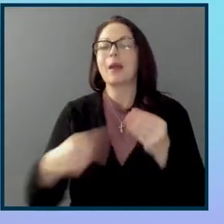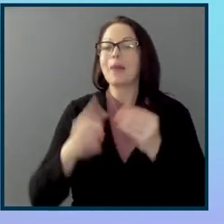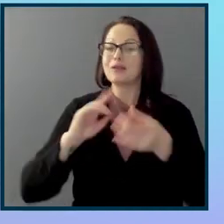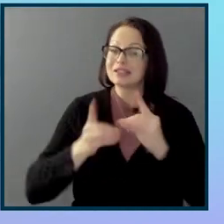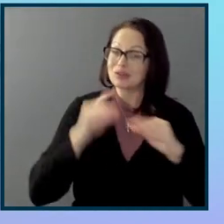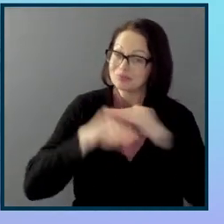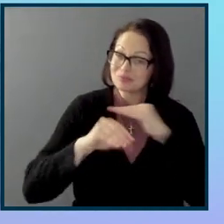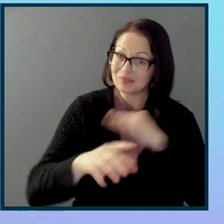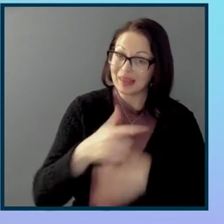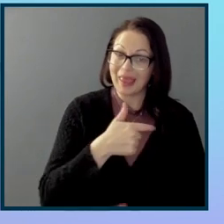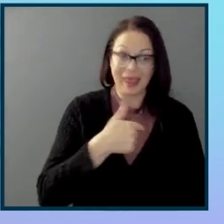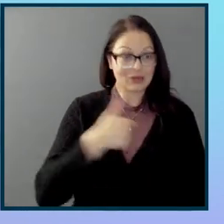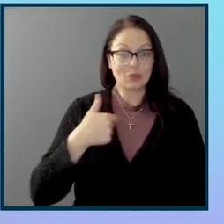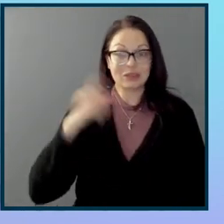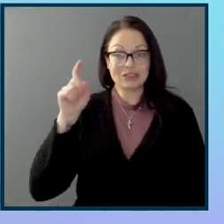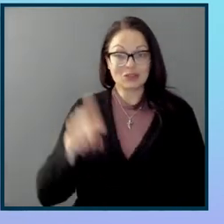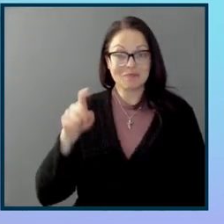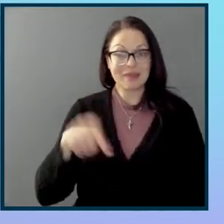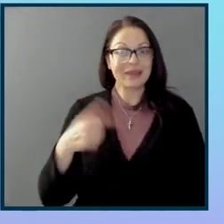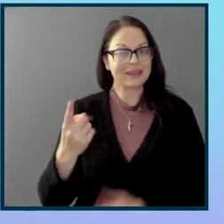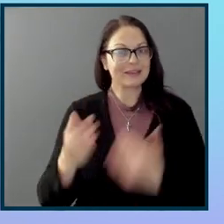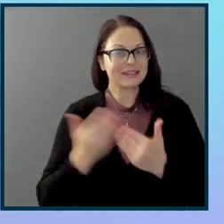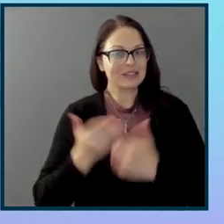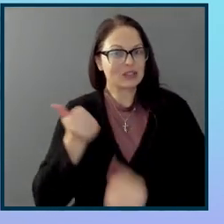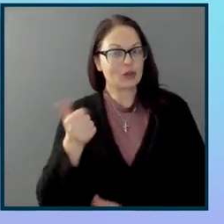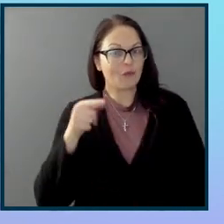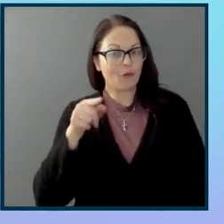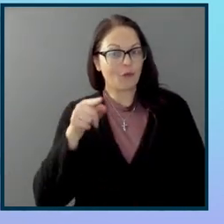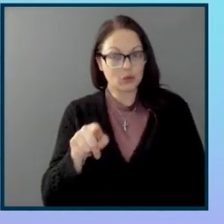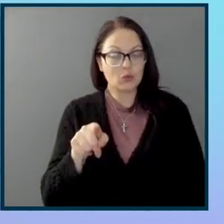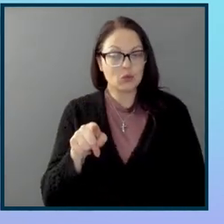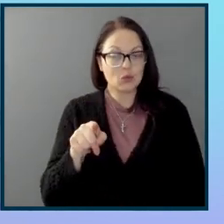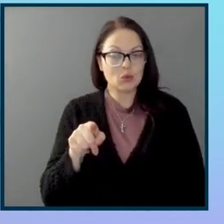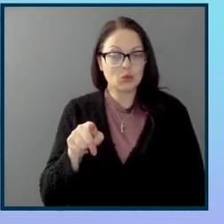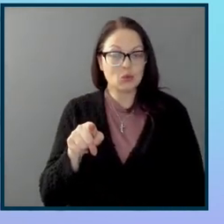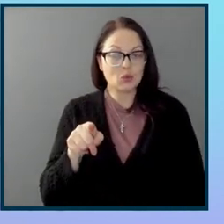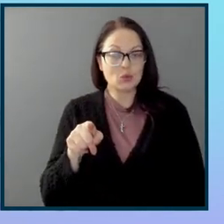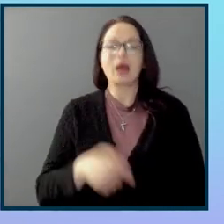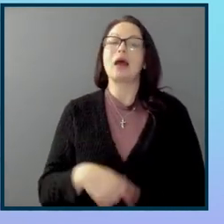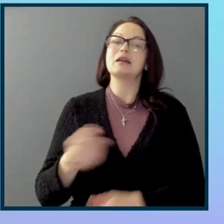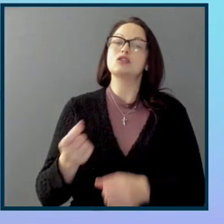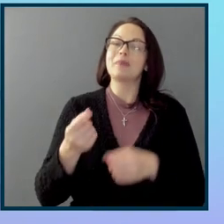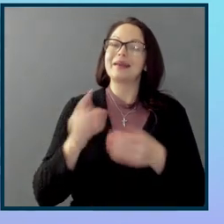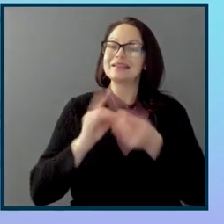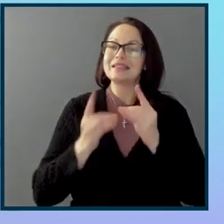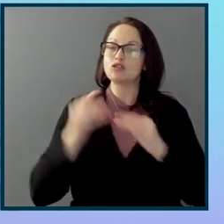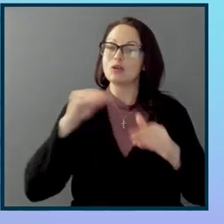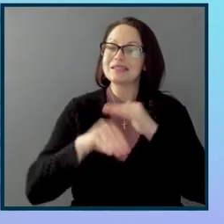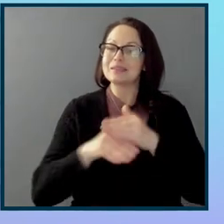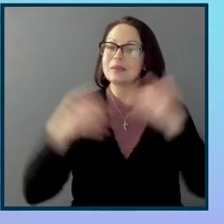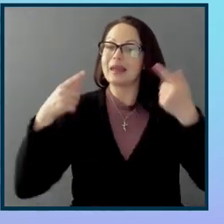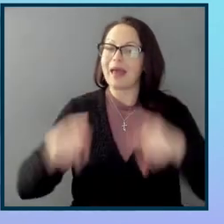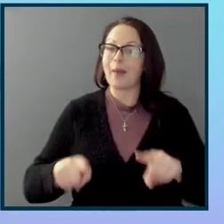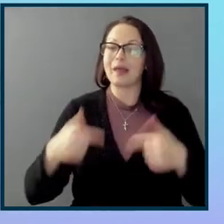we should make it a little bit less difficult for you to make digital accessibility happen. I want you to